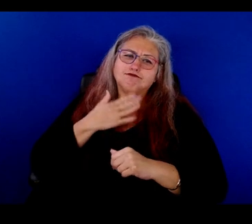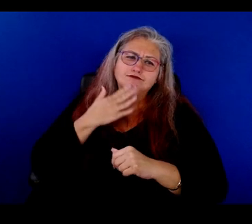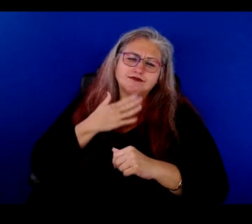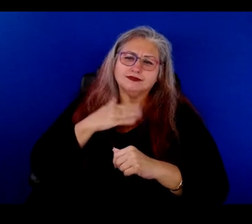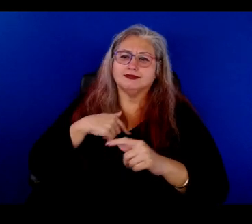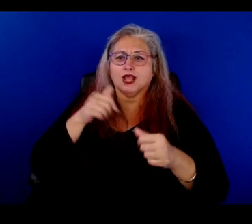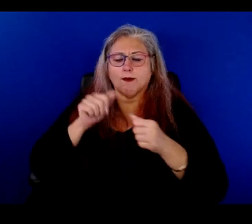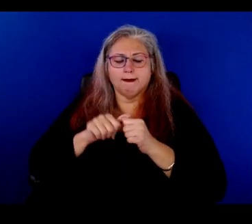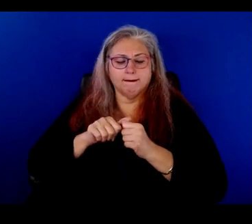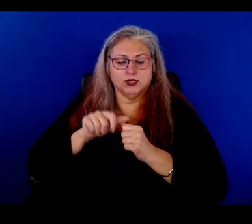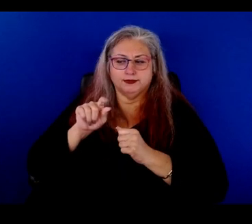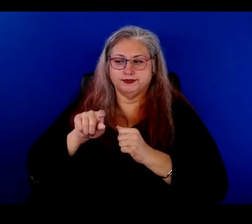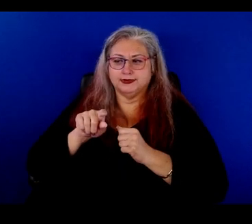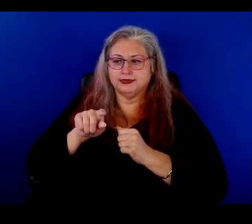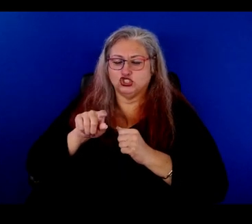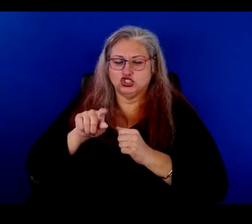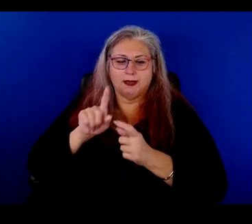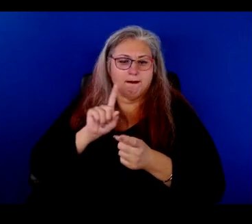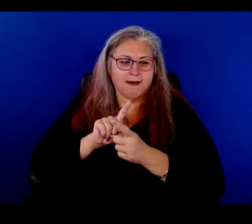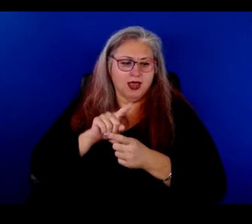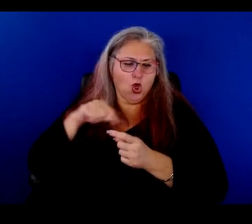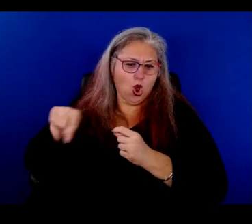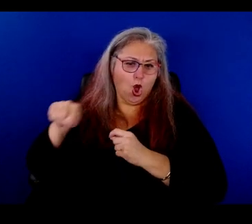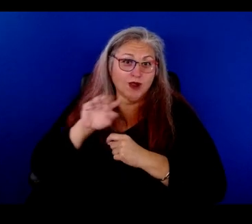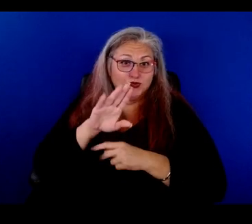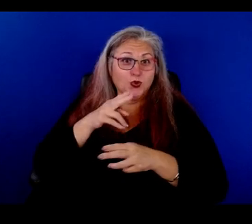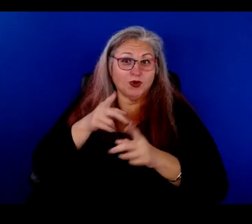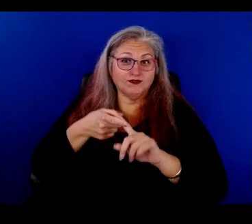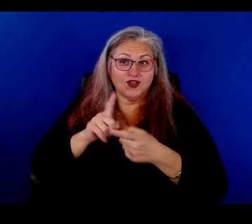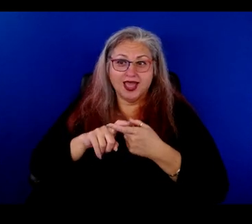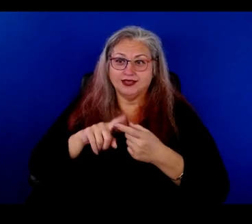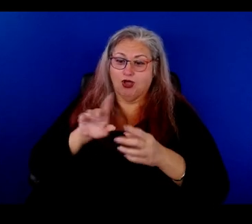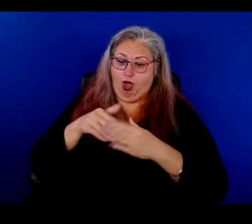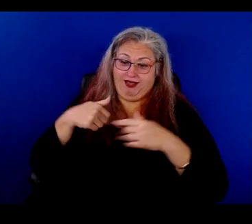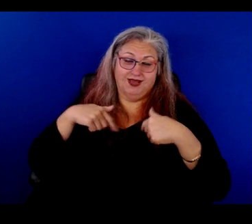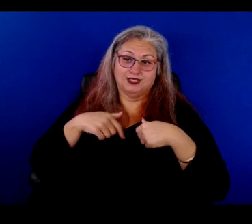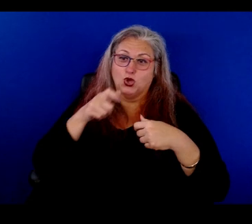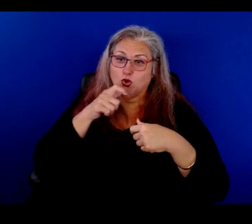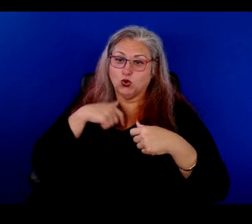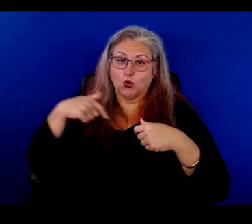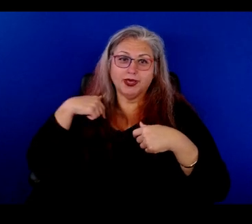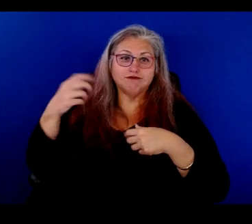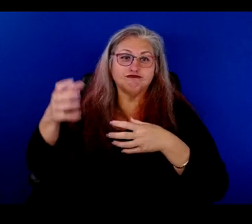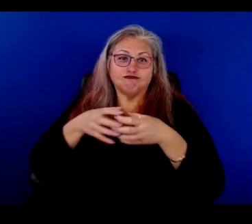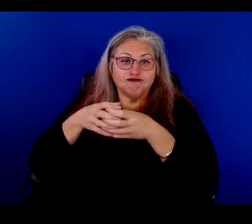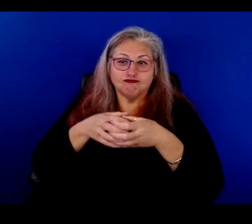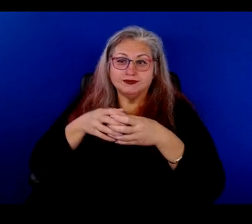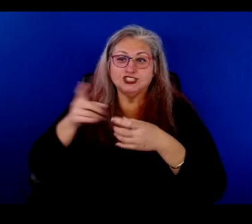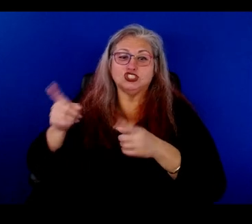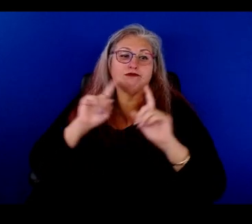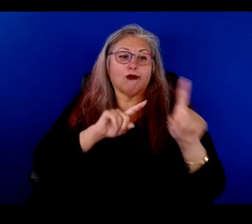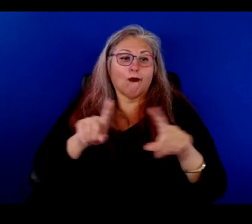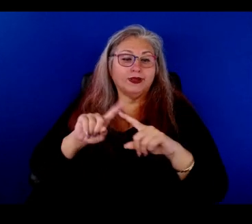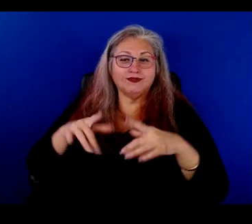I remember that she met all of your friends and all of us were hanging together and she'll go to the events